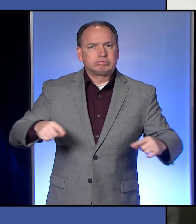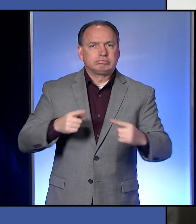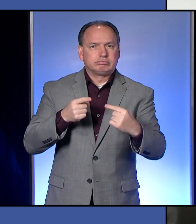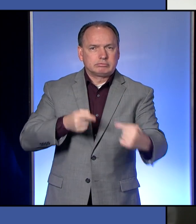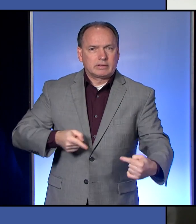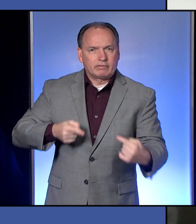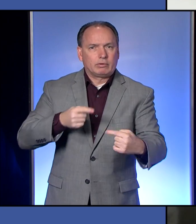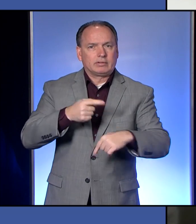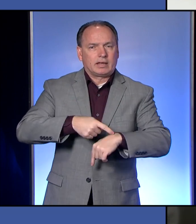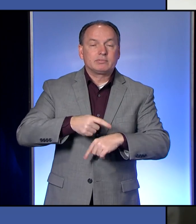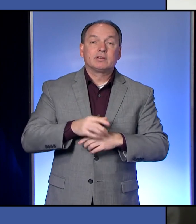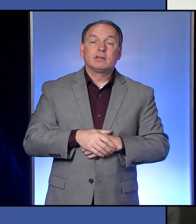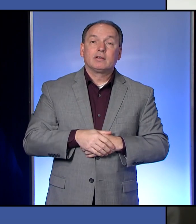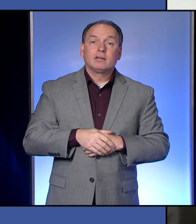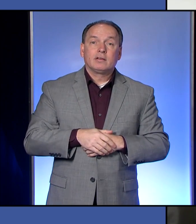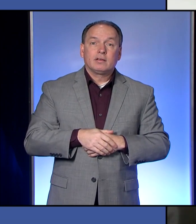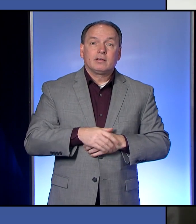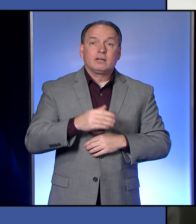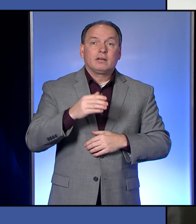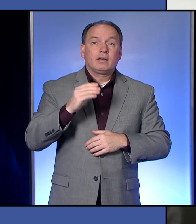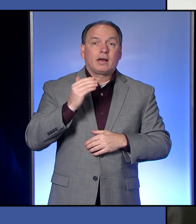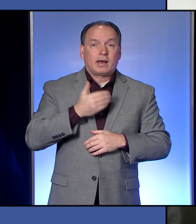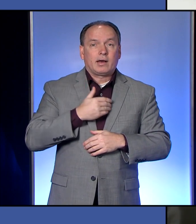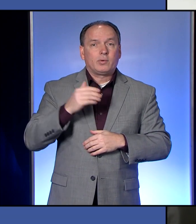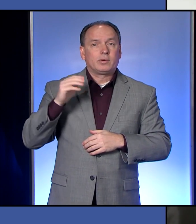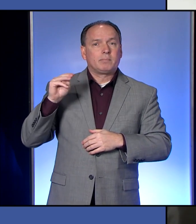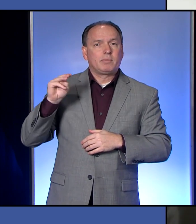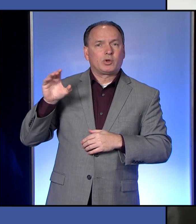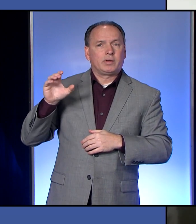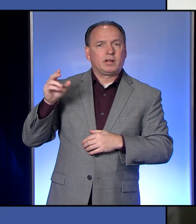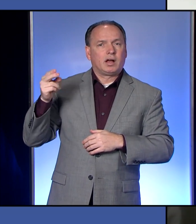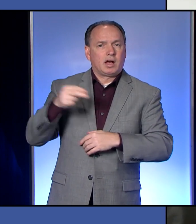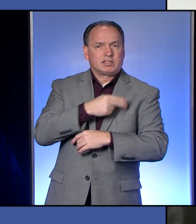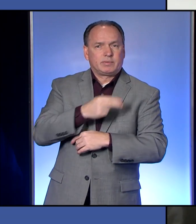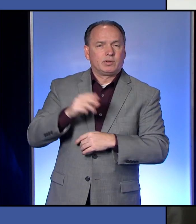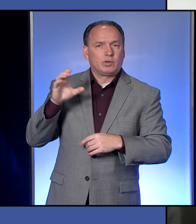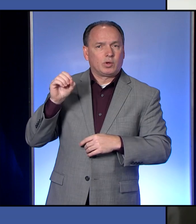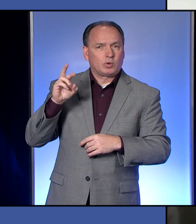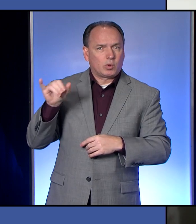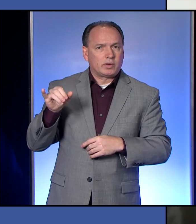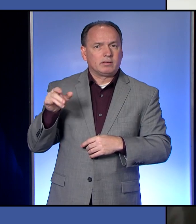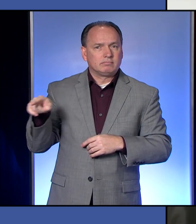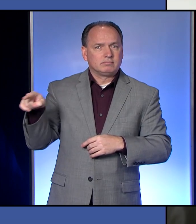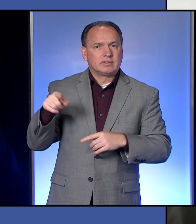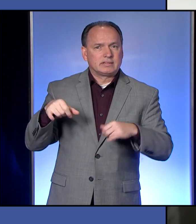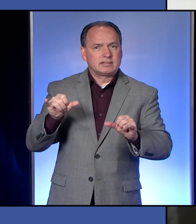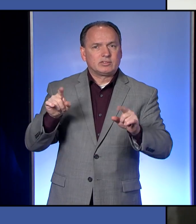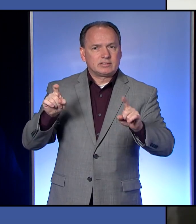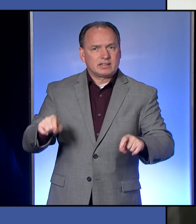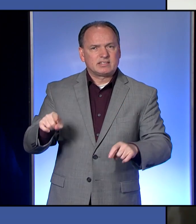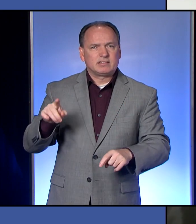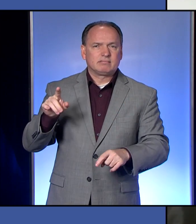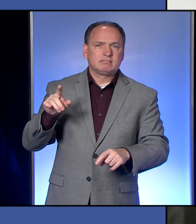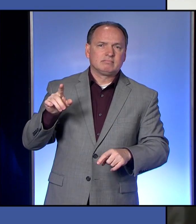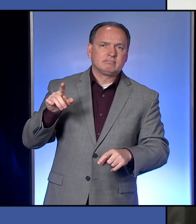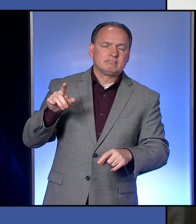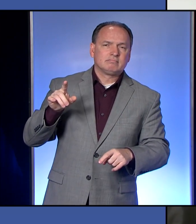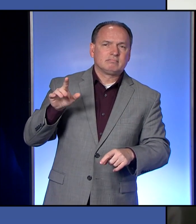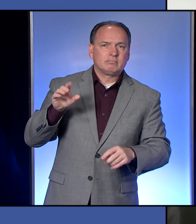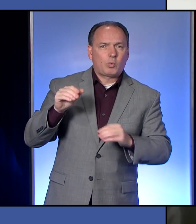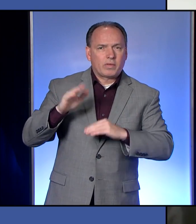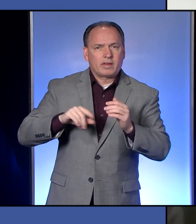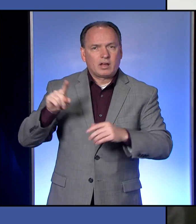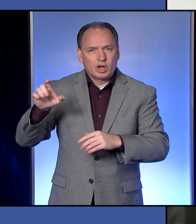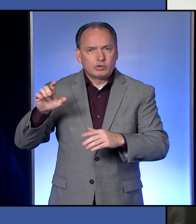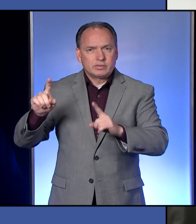waters. Relative to Mill Creek Community Hospital and Quarry, we continue to test. We've had about over 100 tests. We